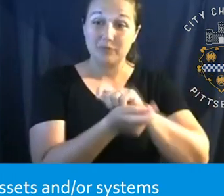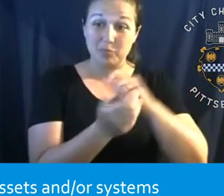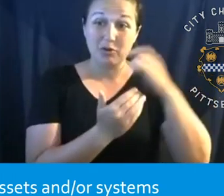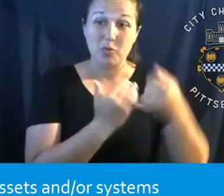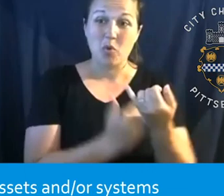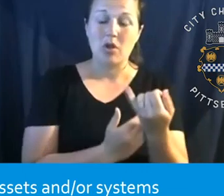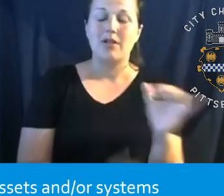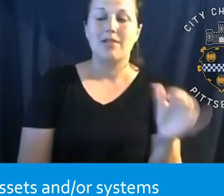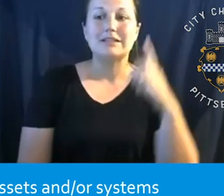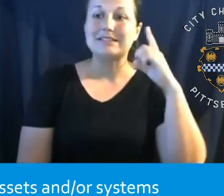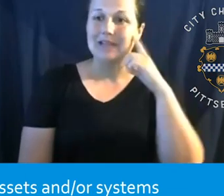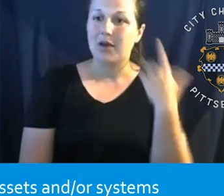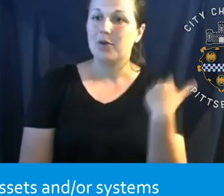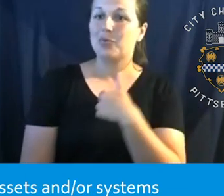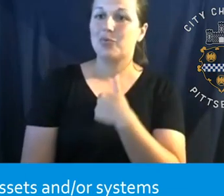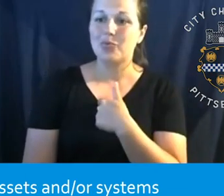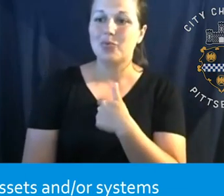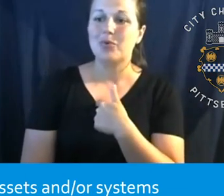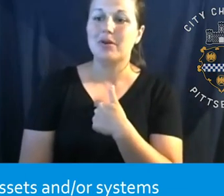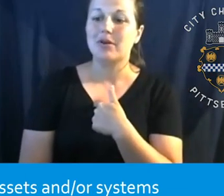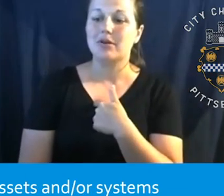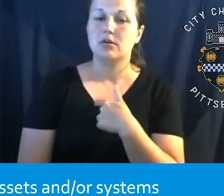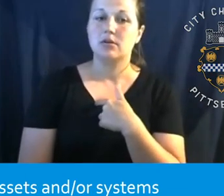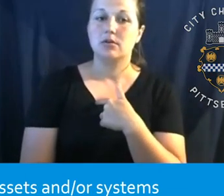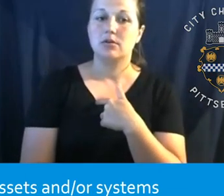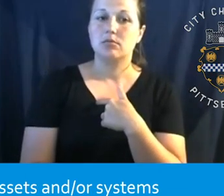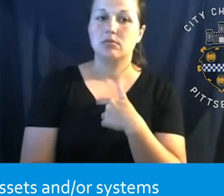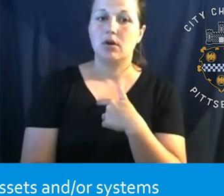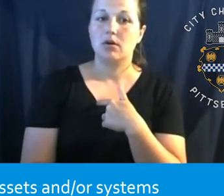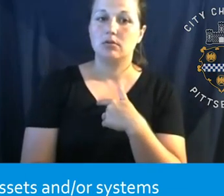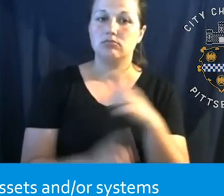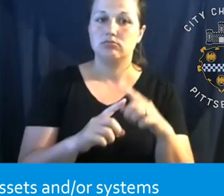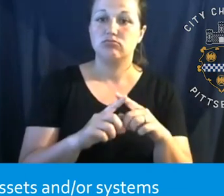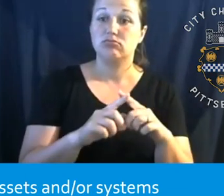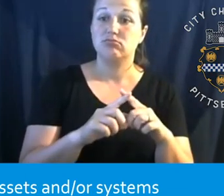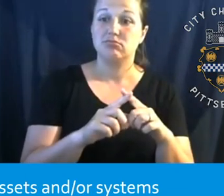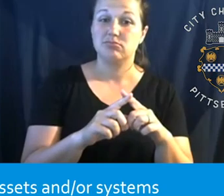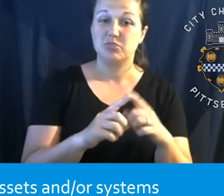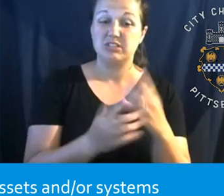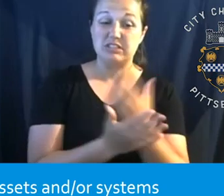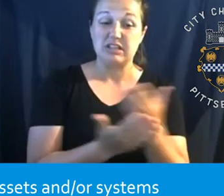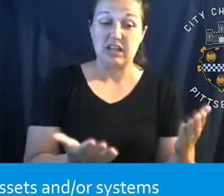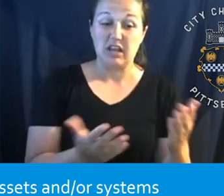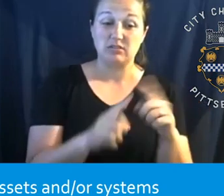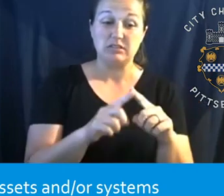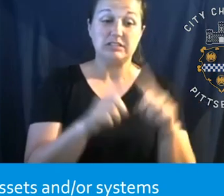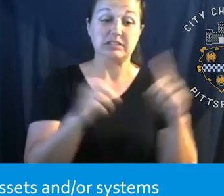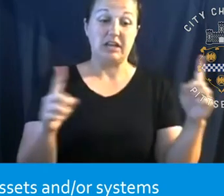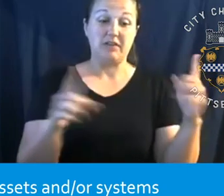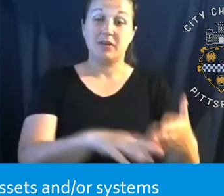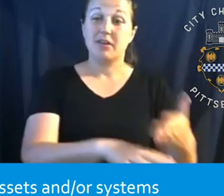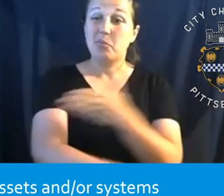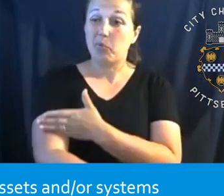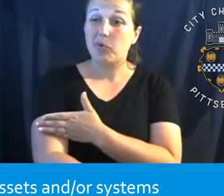sounds. This is, we're going to take something and we're going to make it different and better than it was before the transformation. So